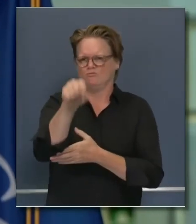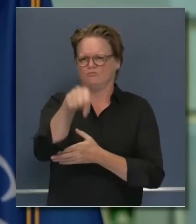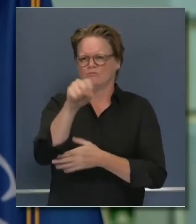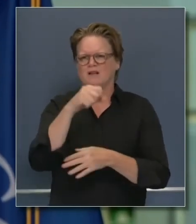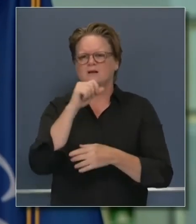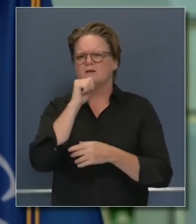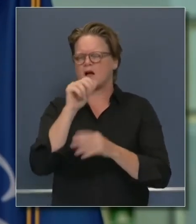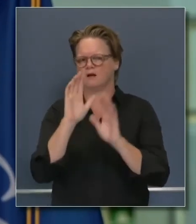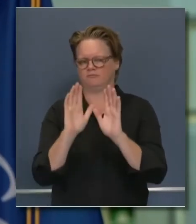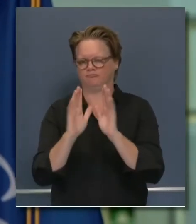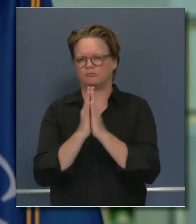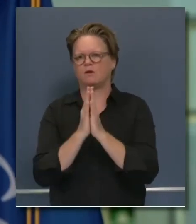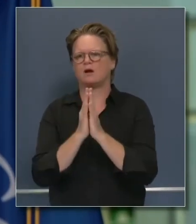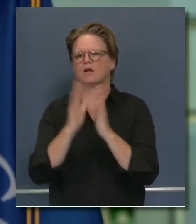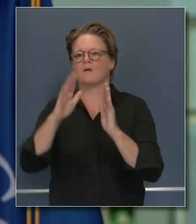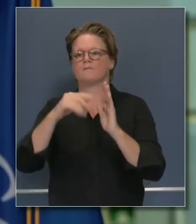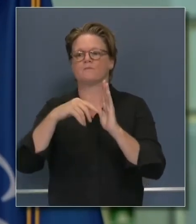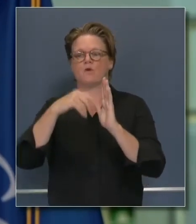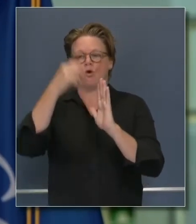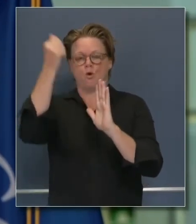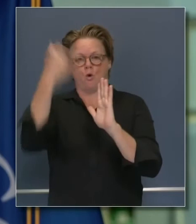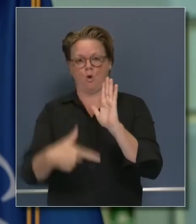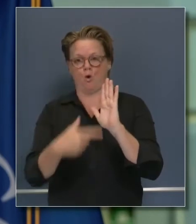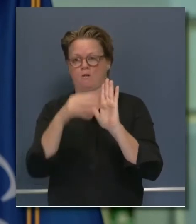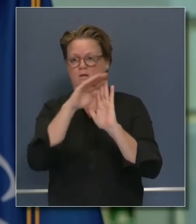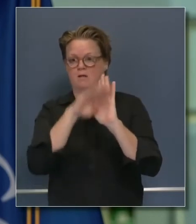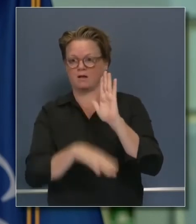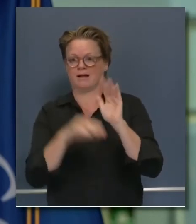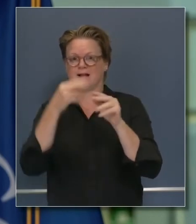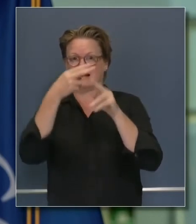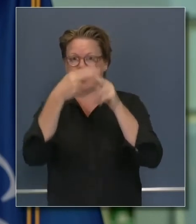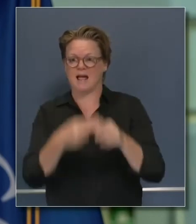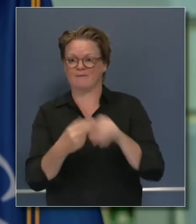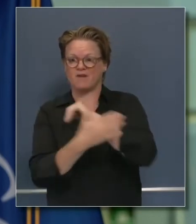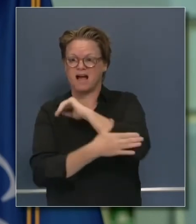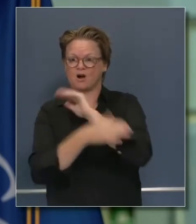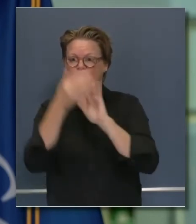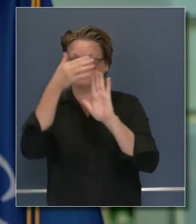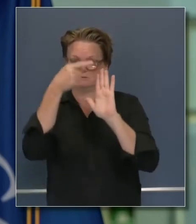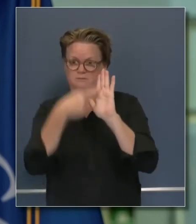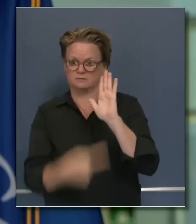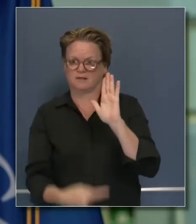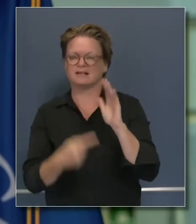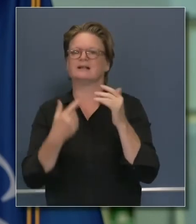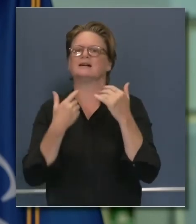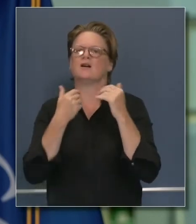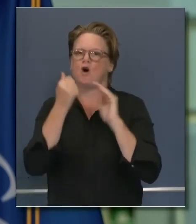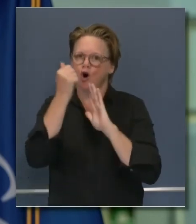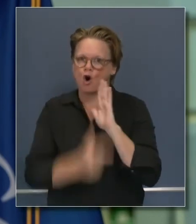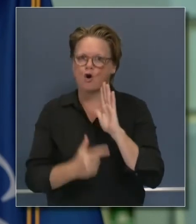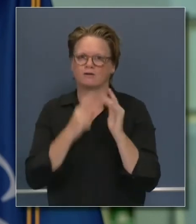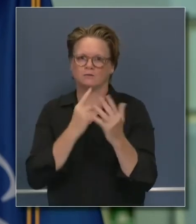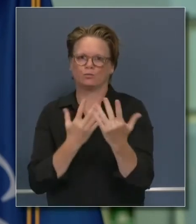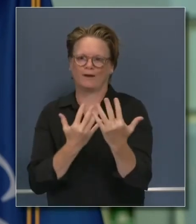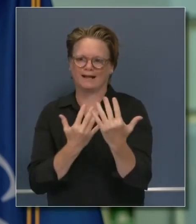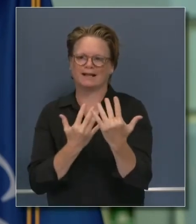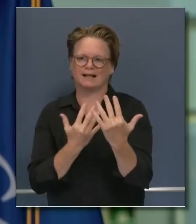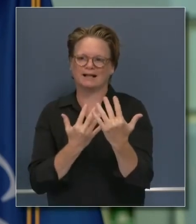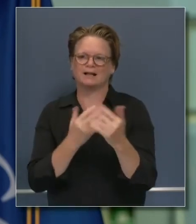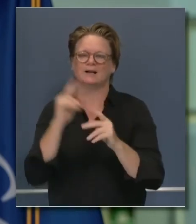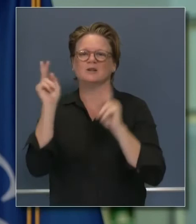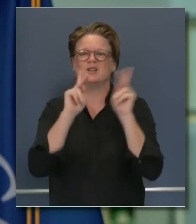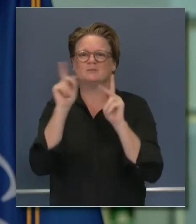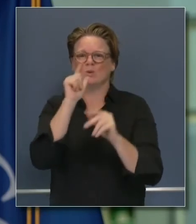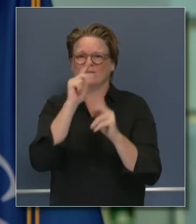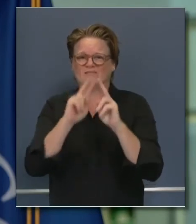but getting those tests processed. Sometimes you'll get the tests back in 24 hours or less, especially those who are quite ill with symptoms. We